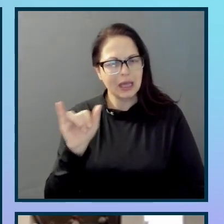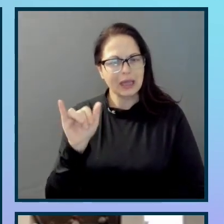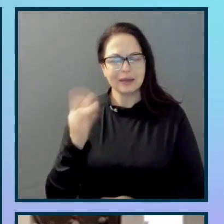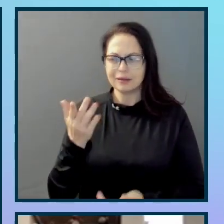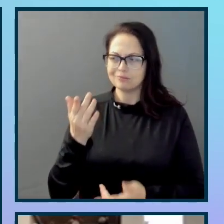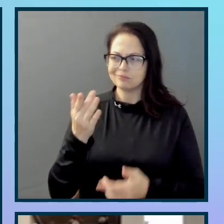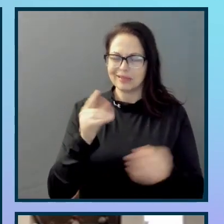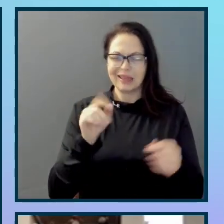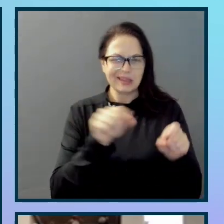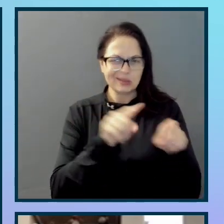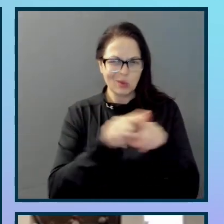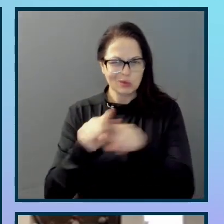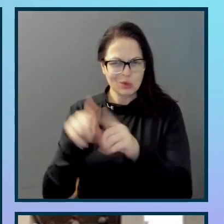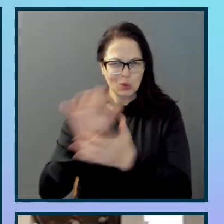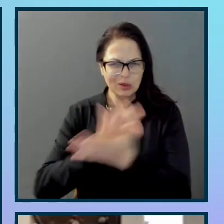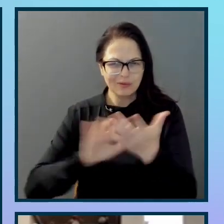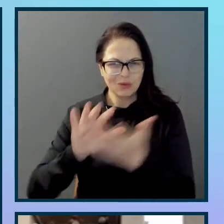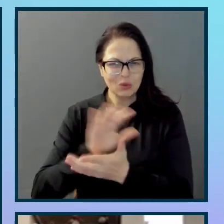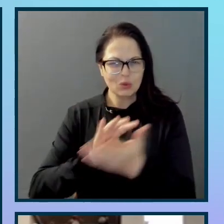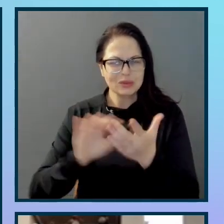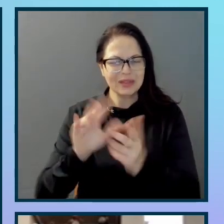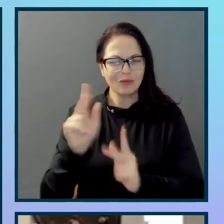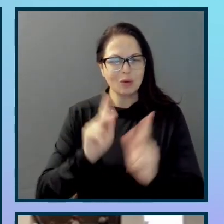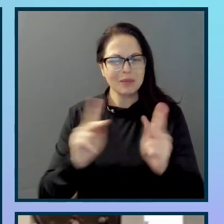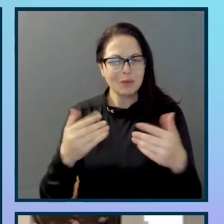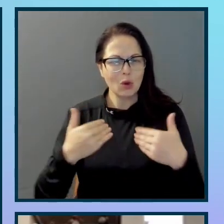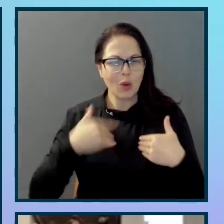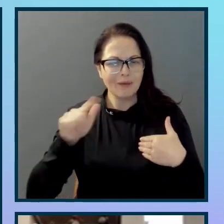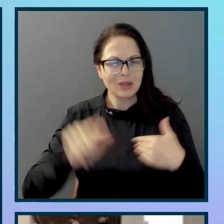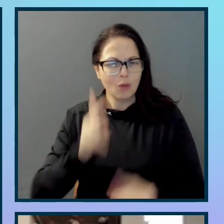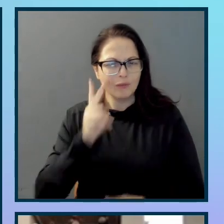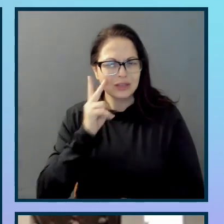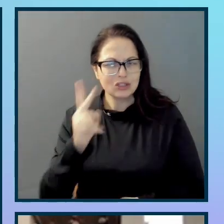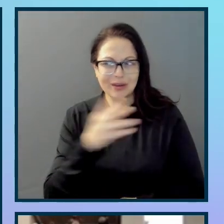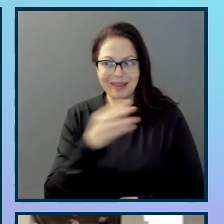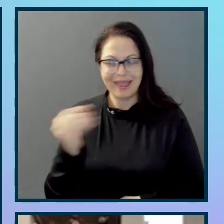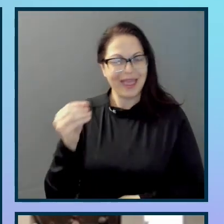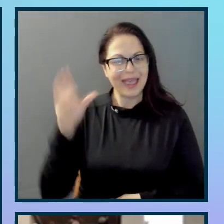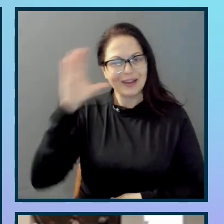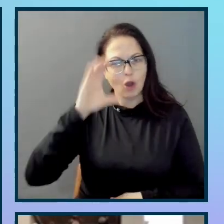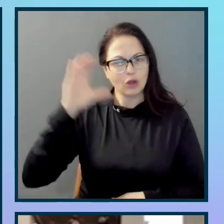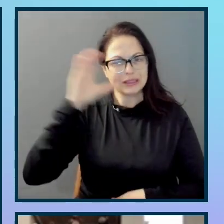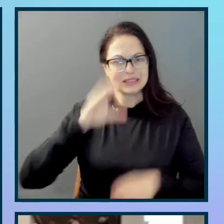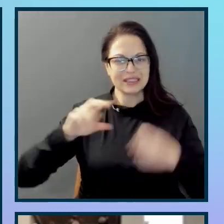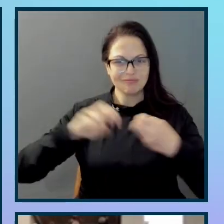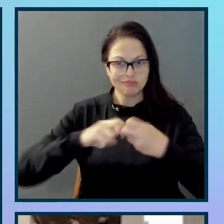visually and cognitively. And people love it. They really take what you're saying to heart.